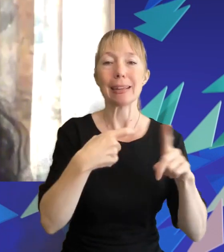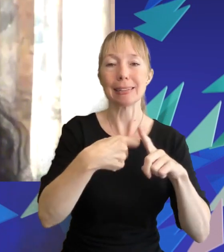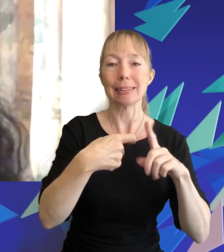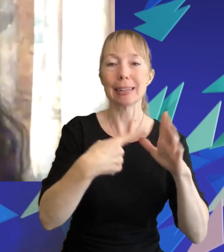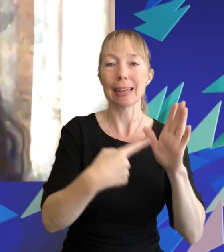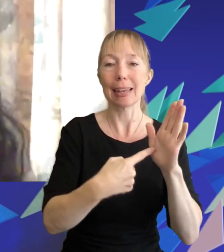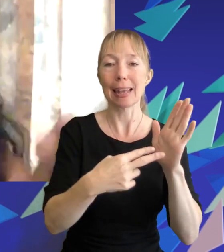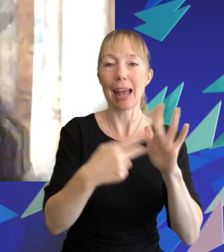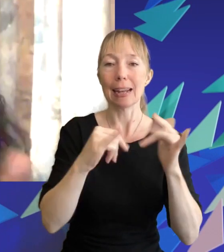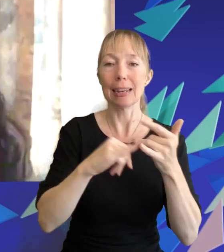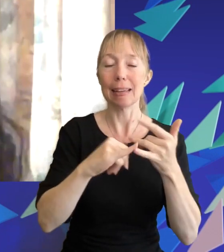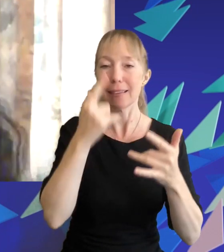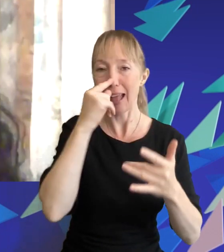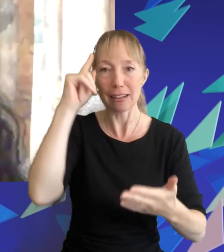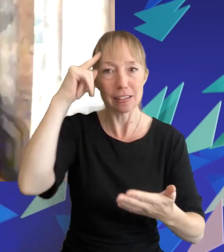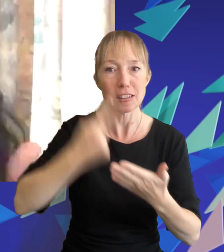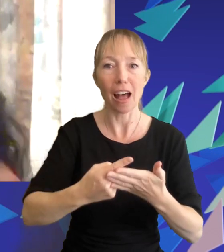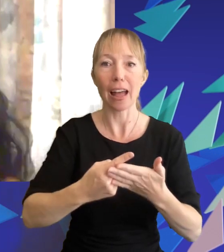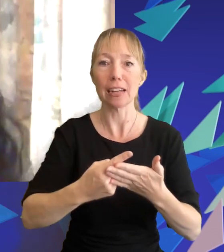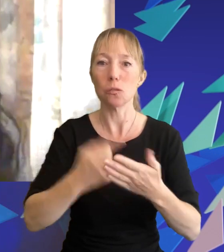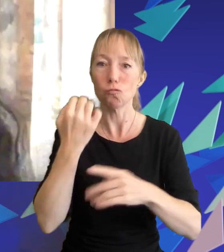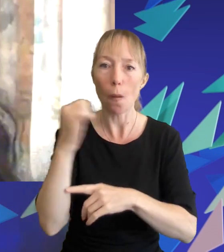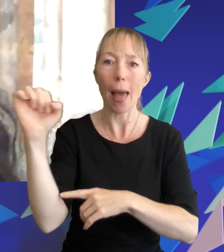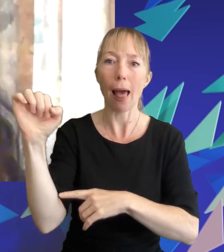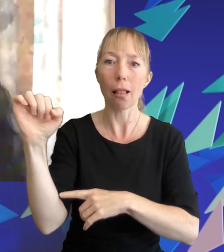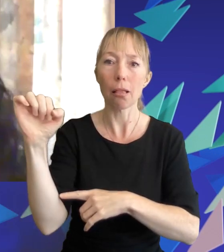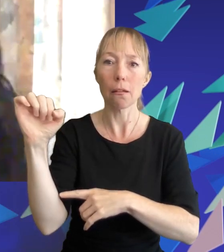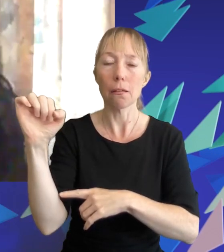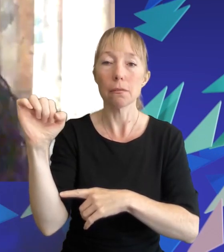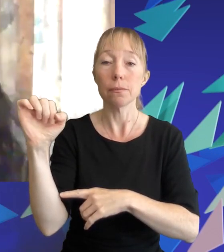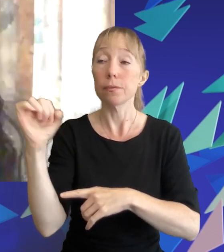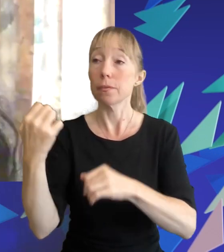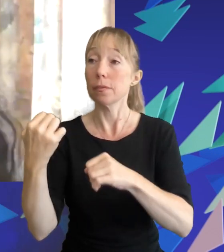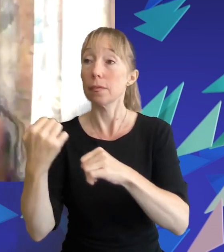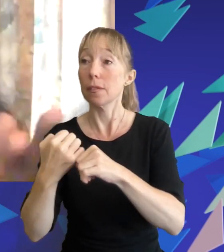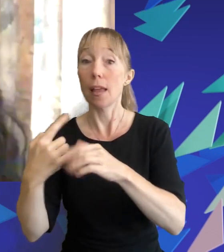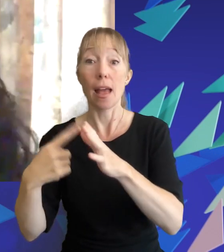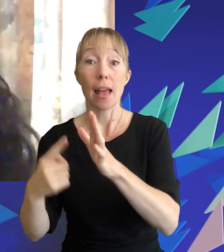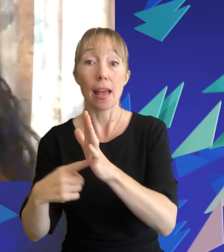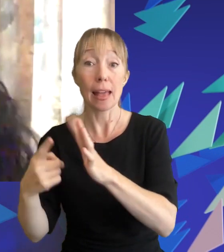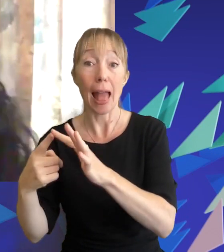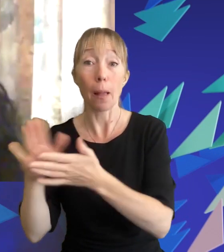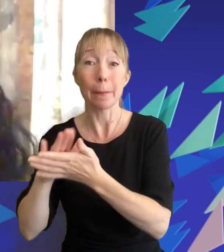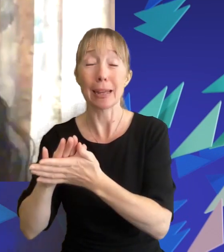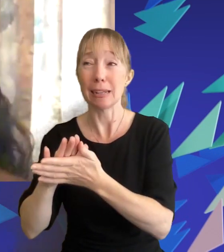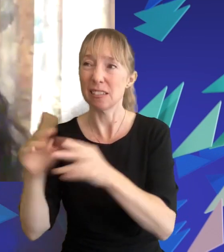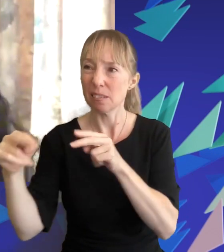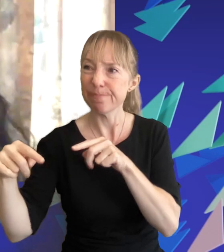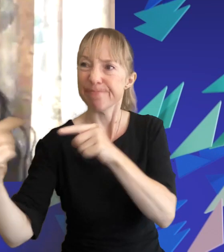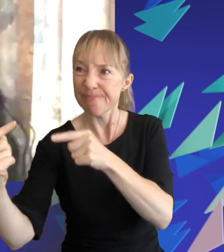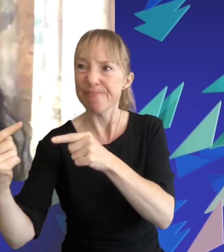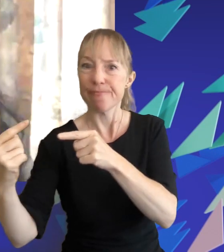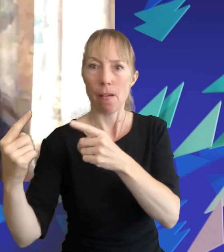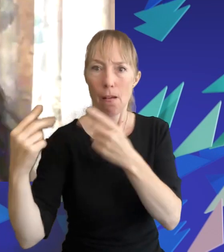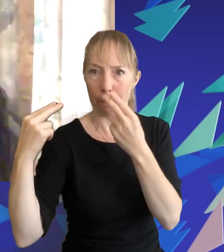to um how to go about the rebellion um so choosing gale would represent the fight fire with fire route per se